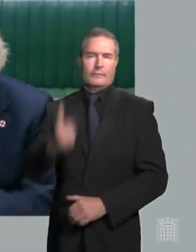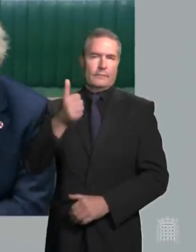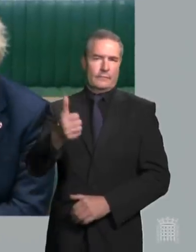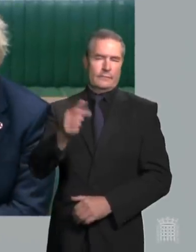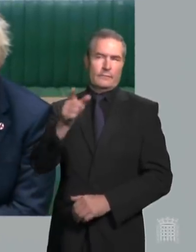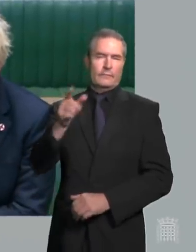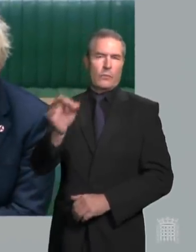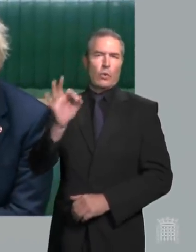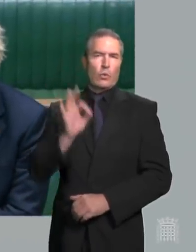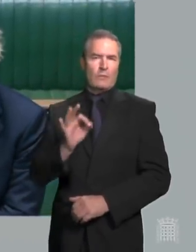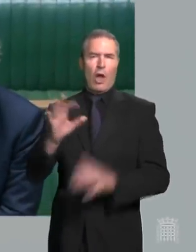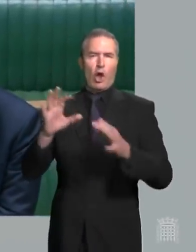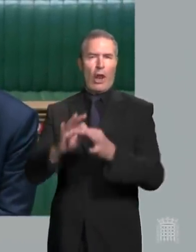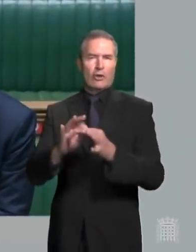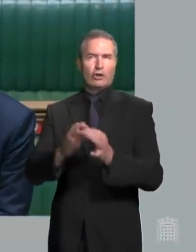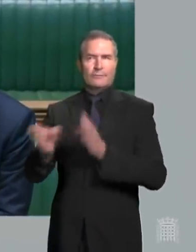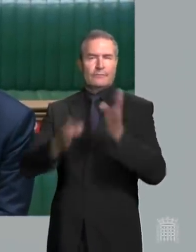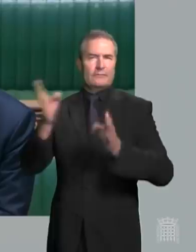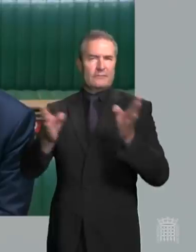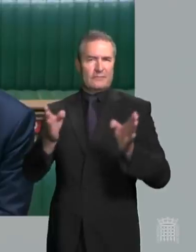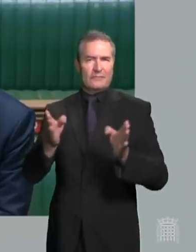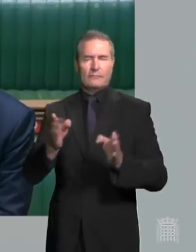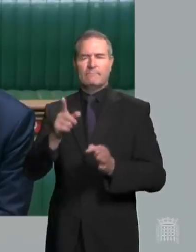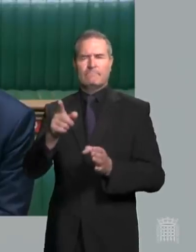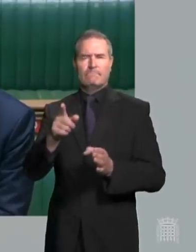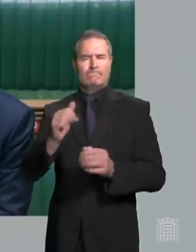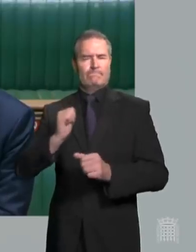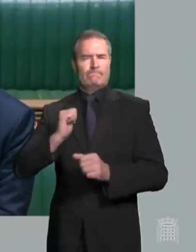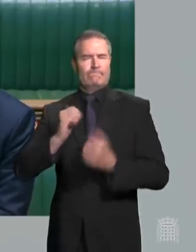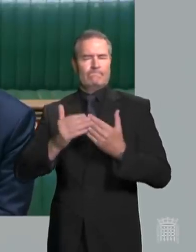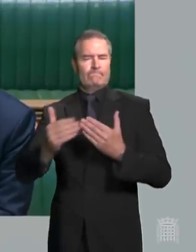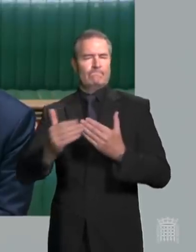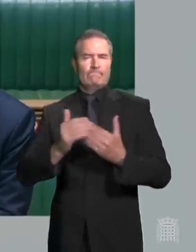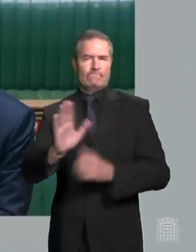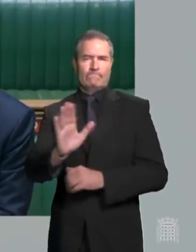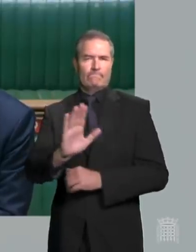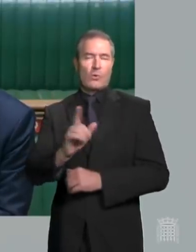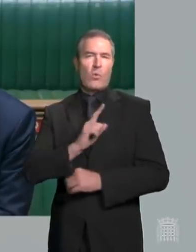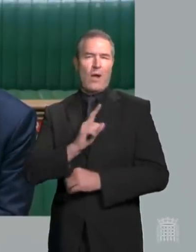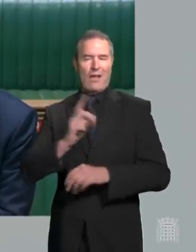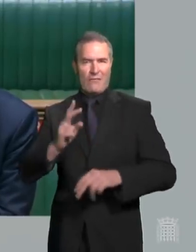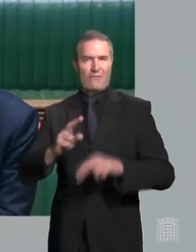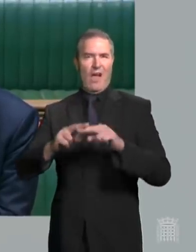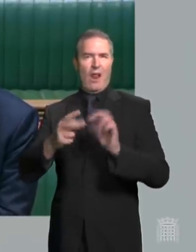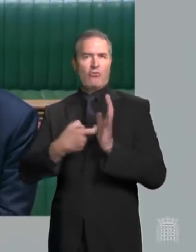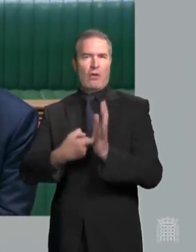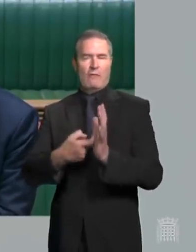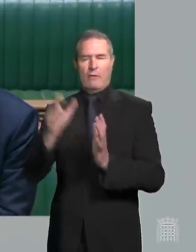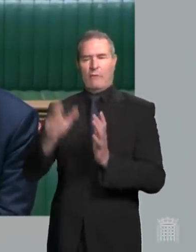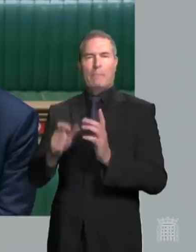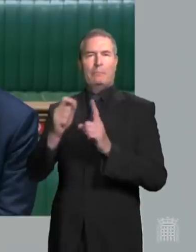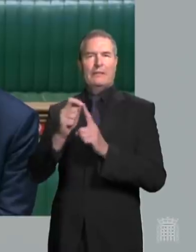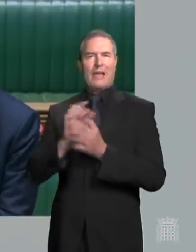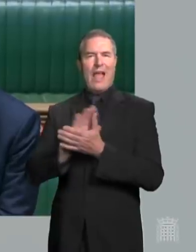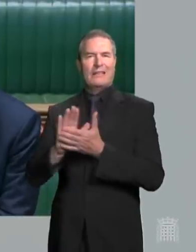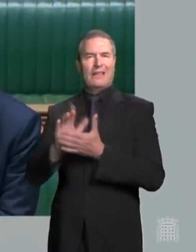question. I think he should not have too long to wait for the final recommendations from Sir Peter Hendy about